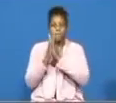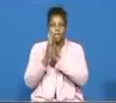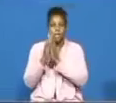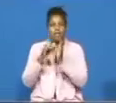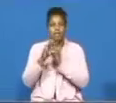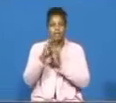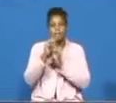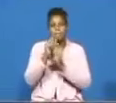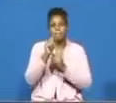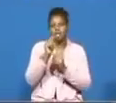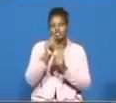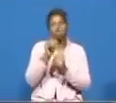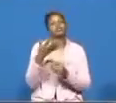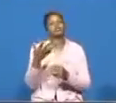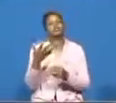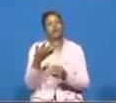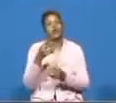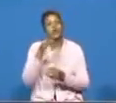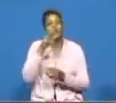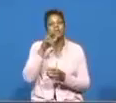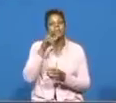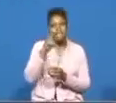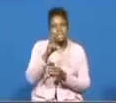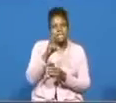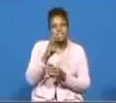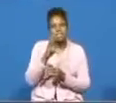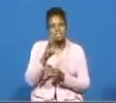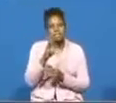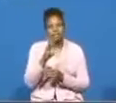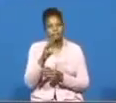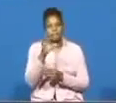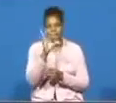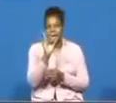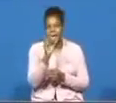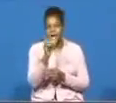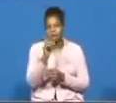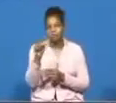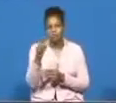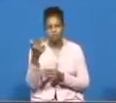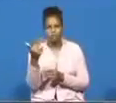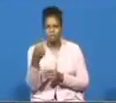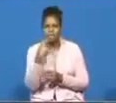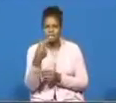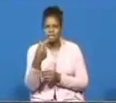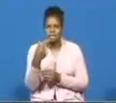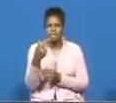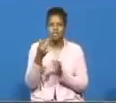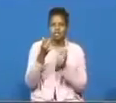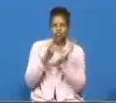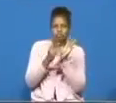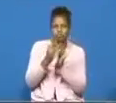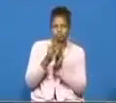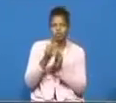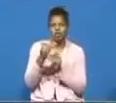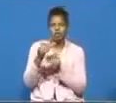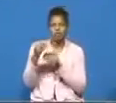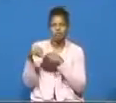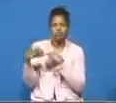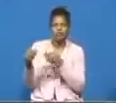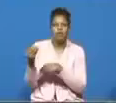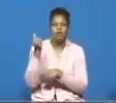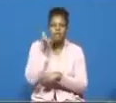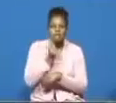the our daily bread god wants hear me somebody when you have come to him yesterday and he has